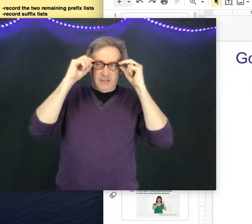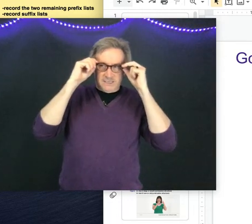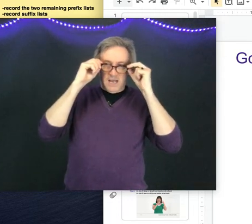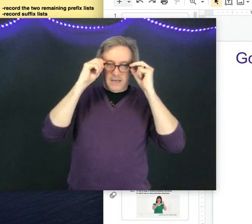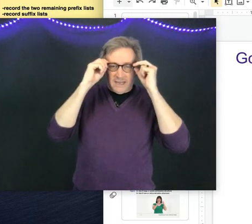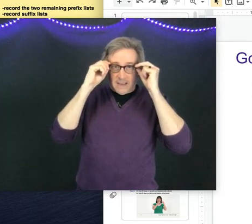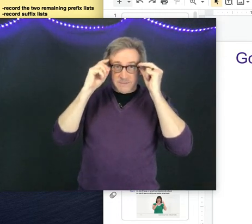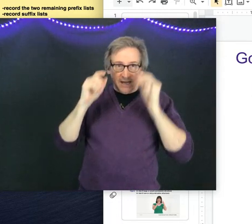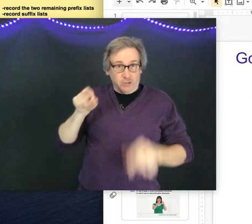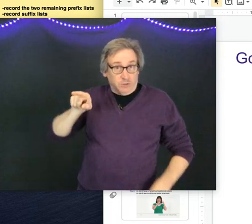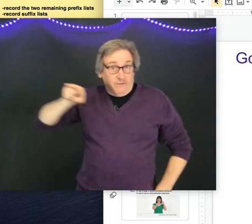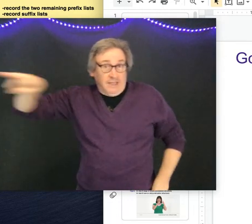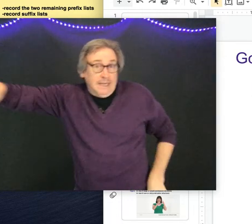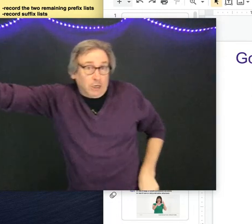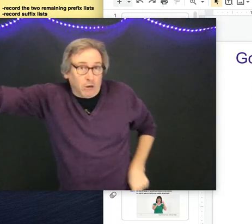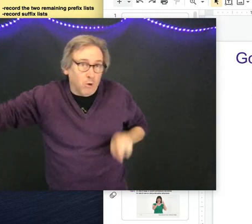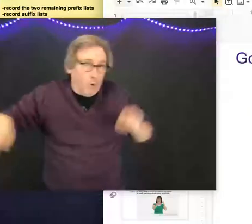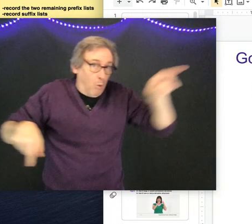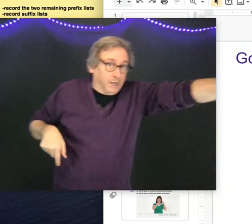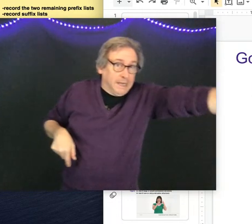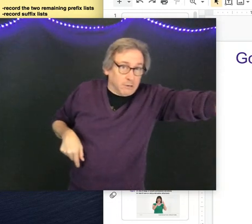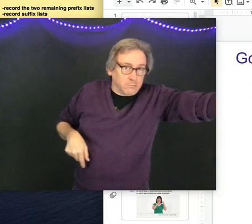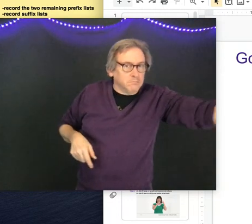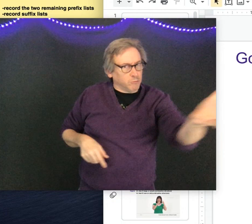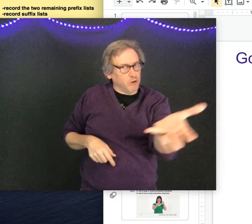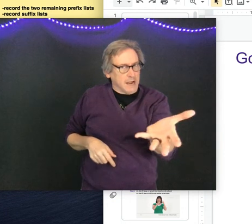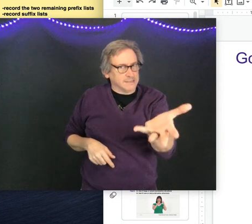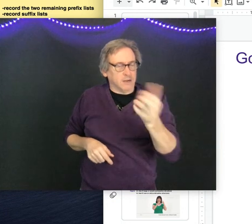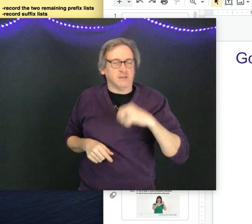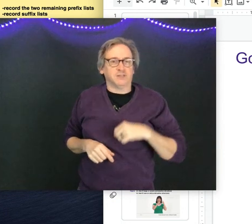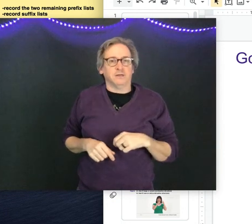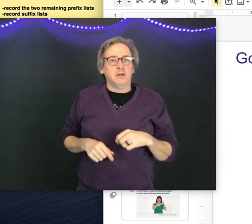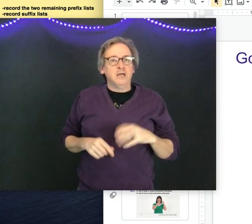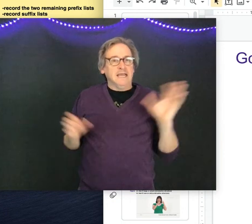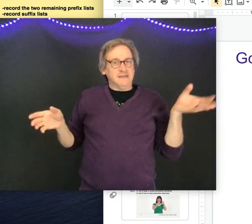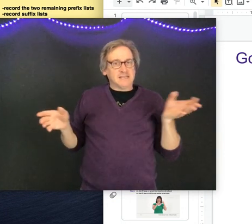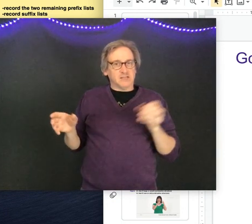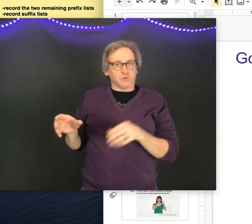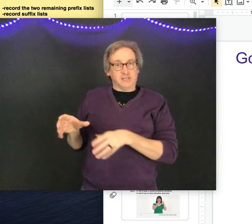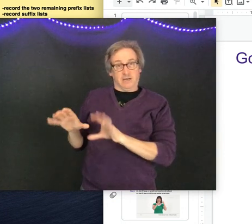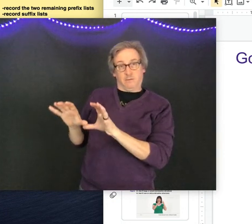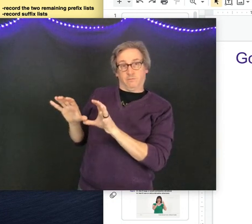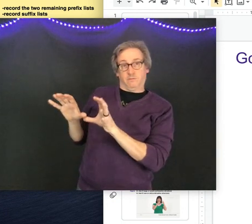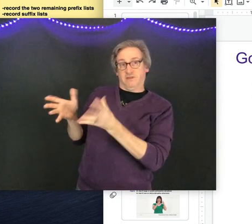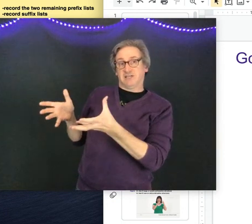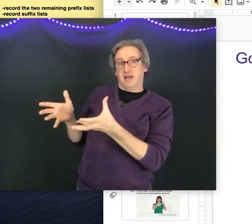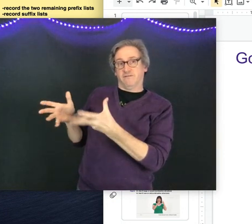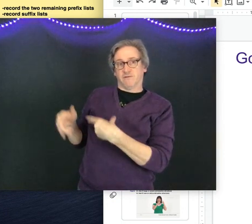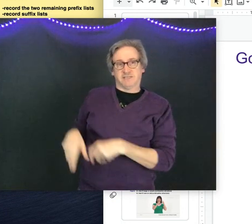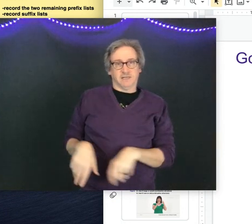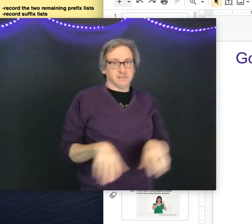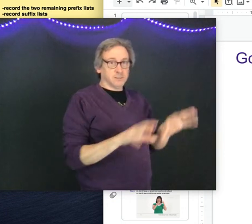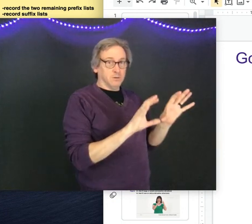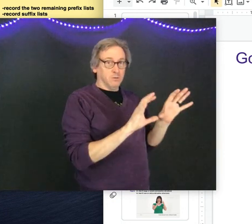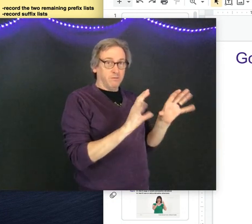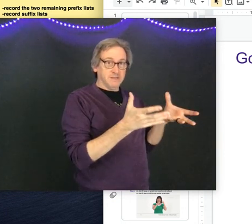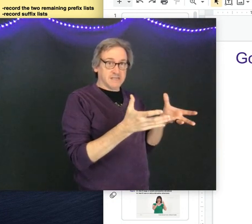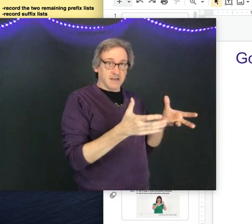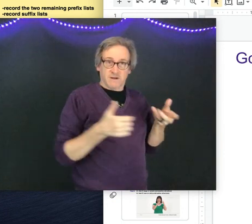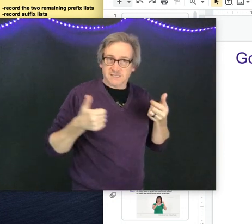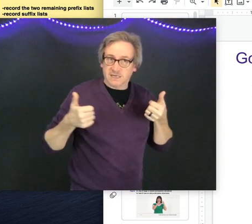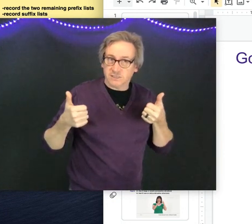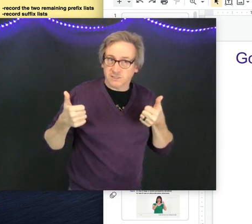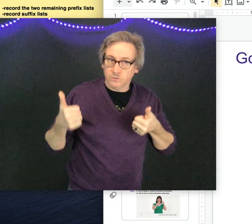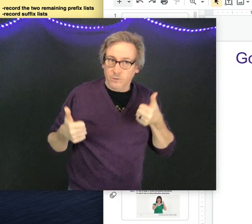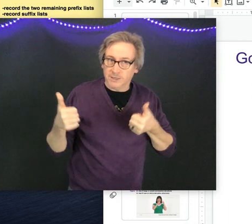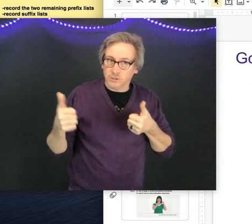Now it's not like I'm saying, do you live here or here? You could ask that question. In this case, we're setting up this kind of residence, this